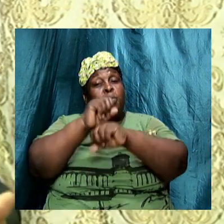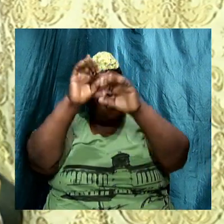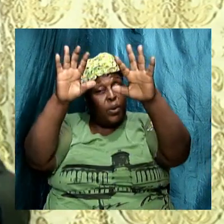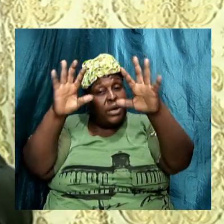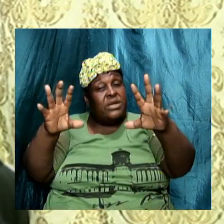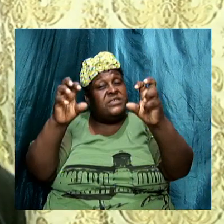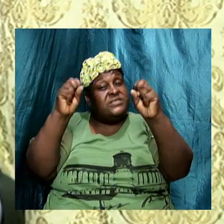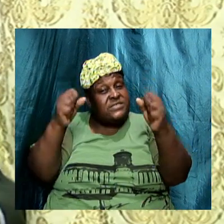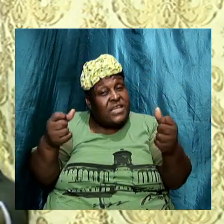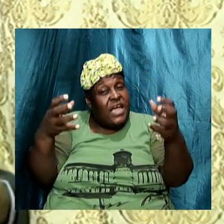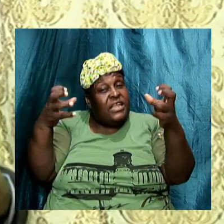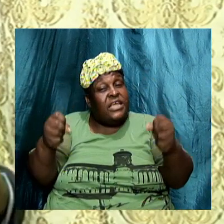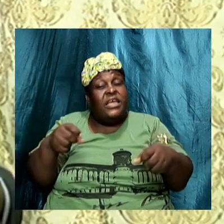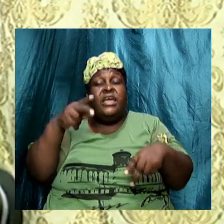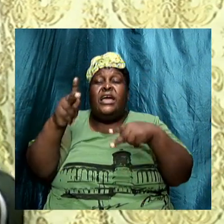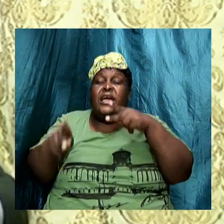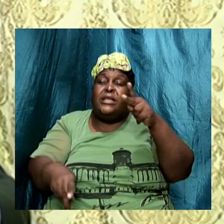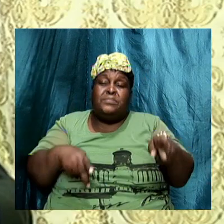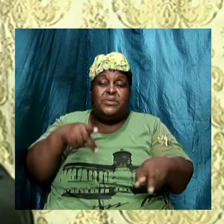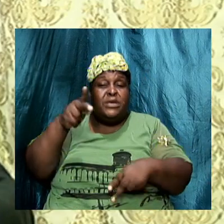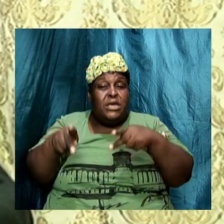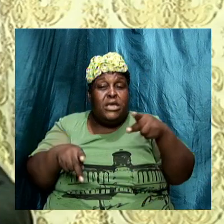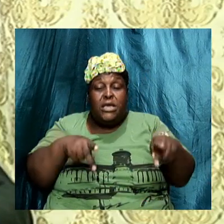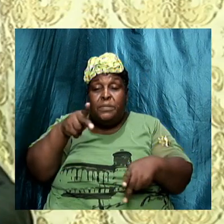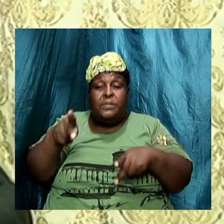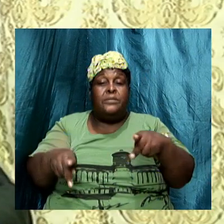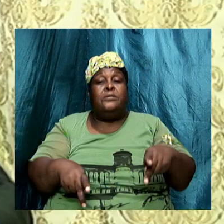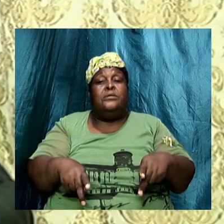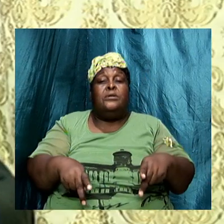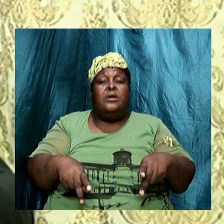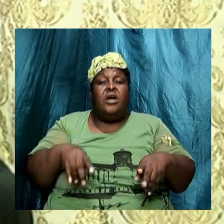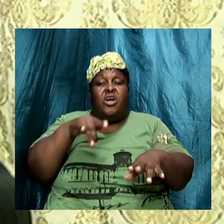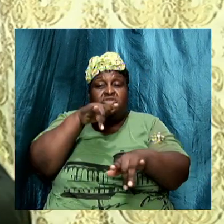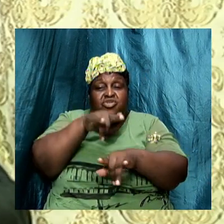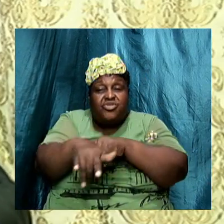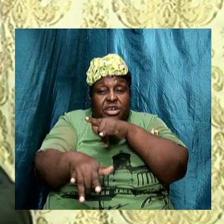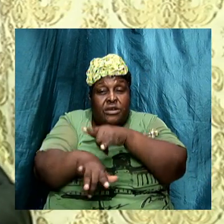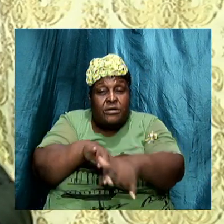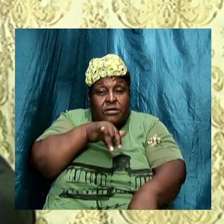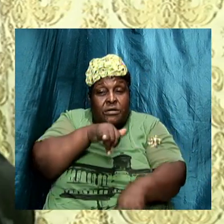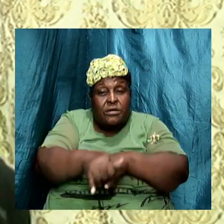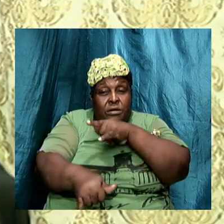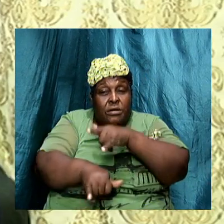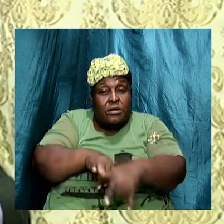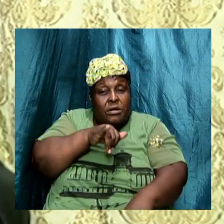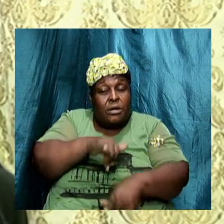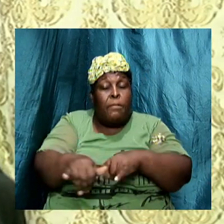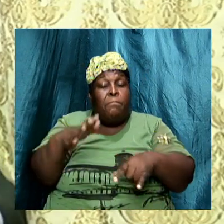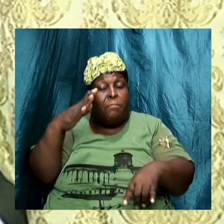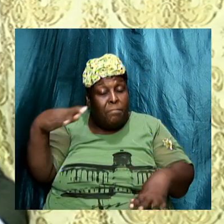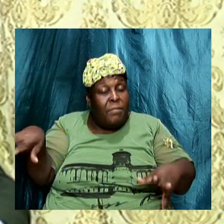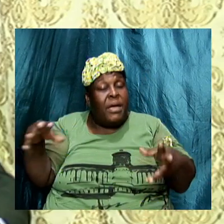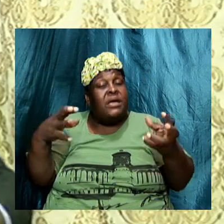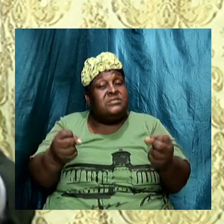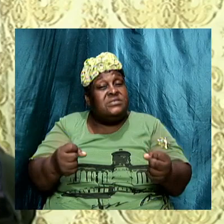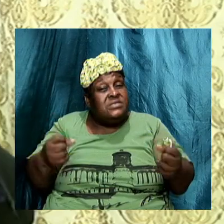signs and people are drawn away by these signs beware of the